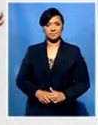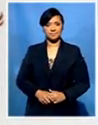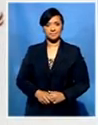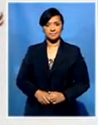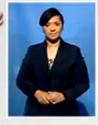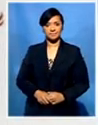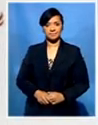News, Cape Town.